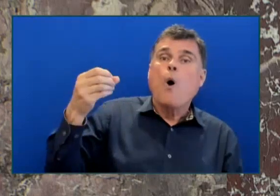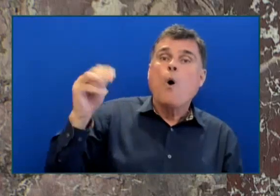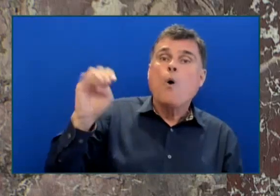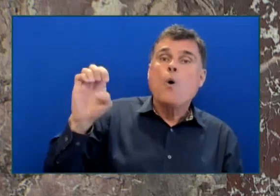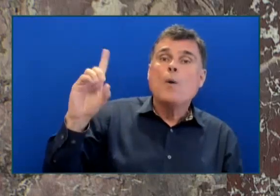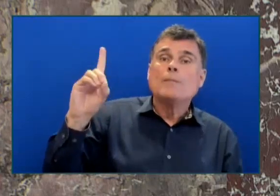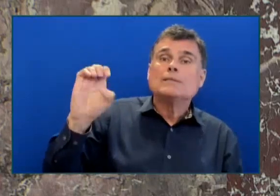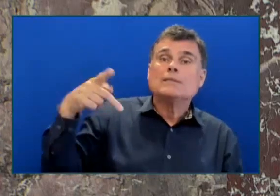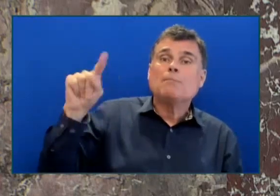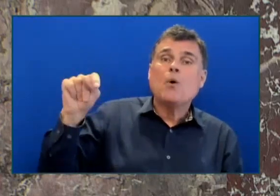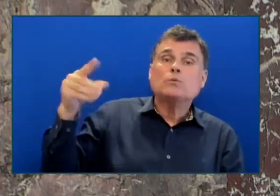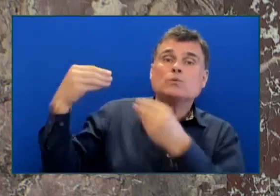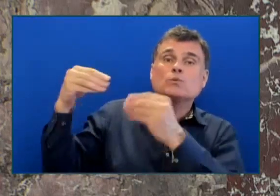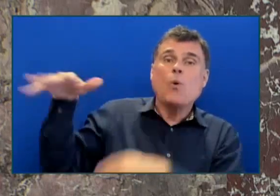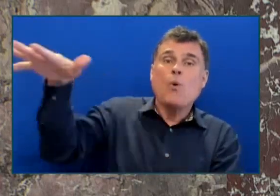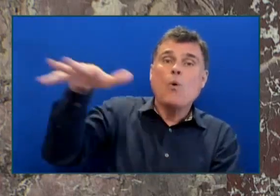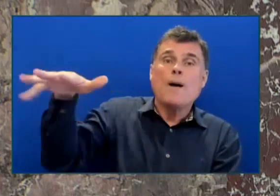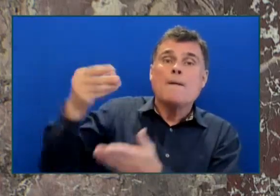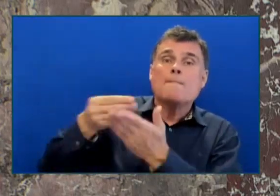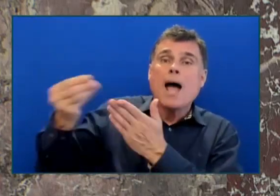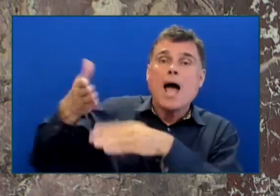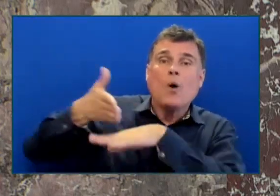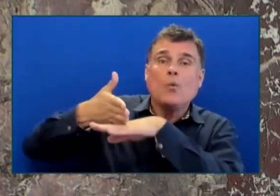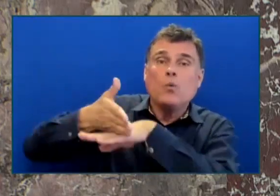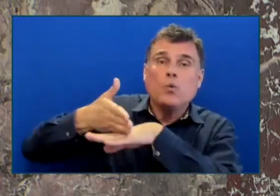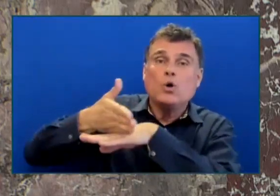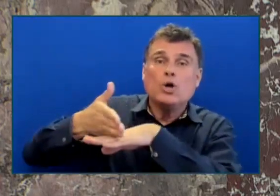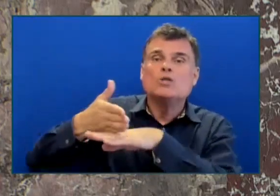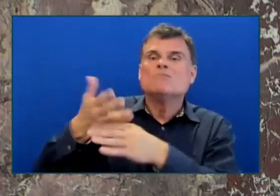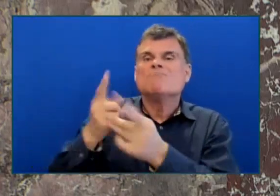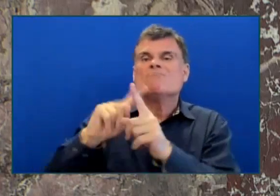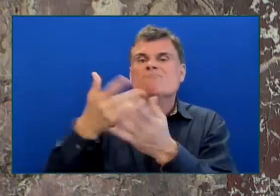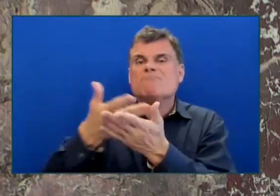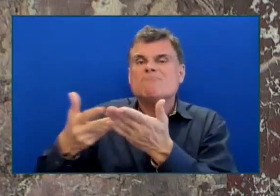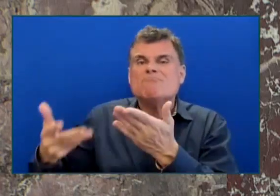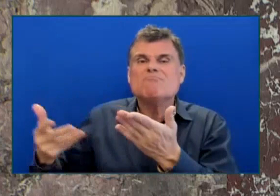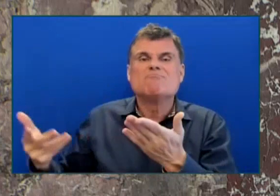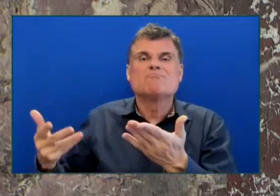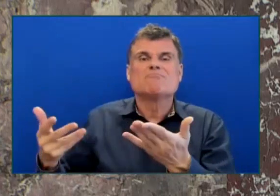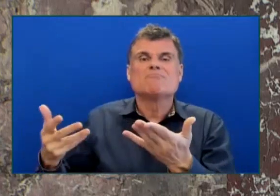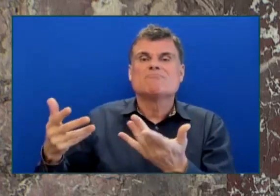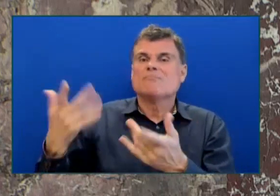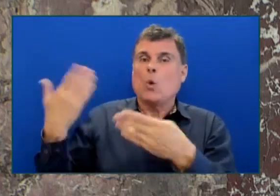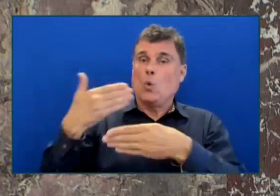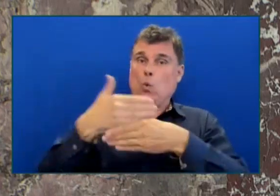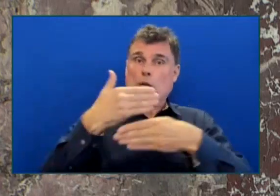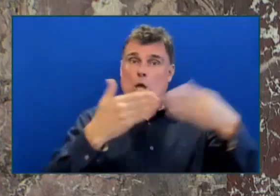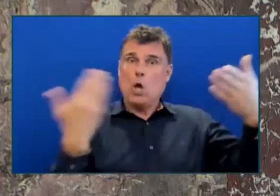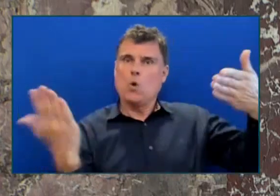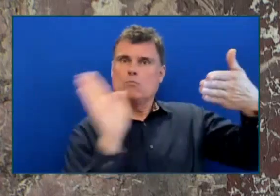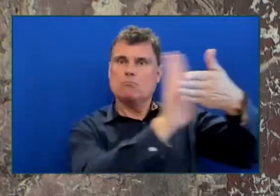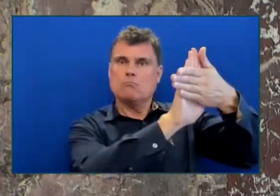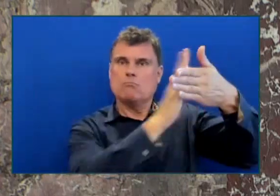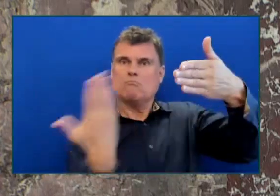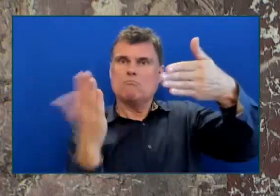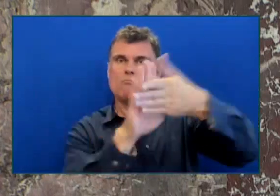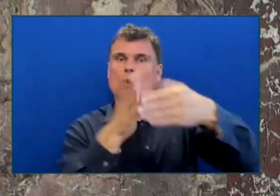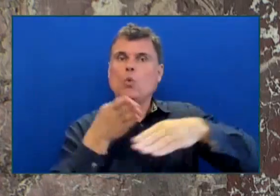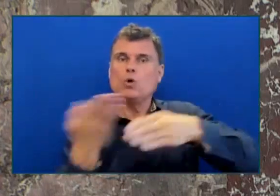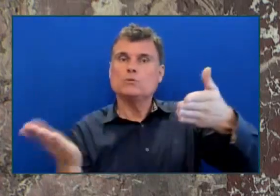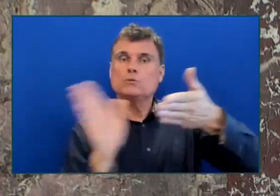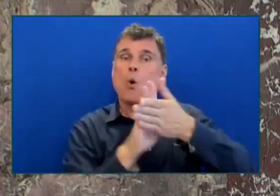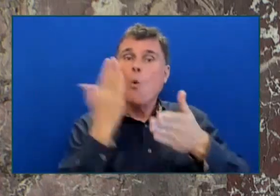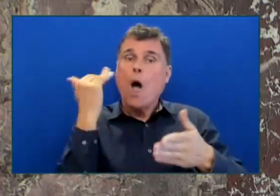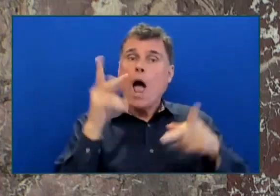more vacant Than with people inside it To see that building come back into public hands And provide housing for women fleeing